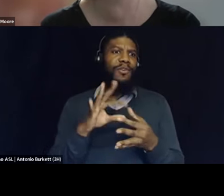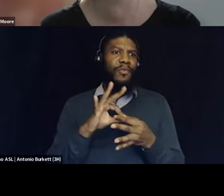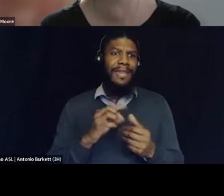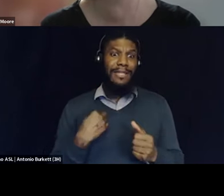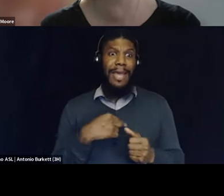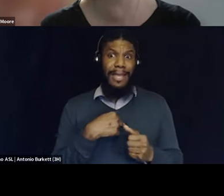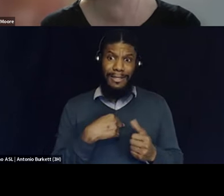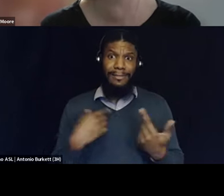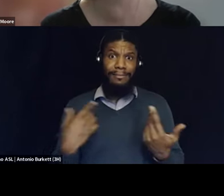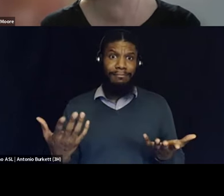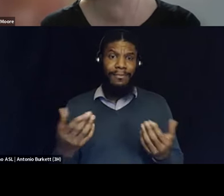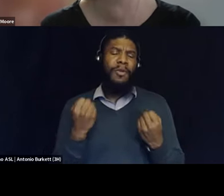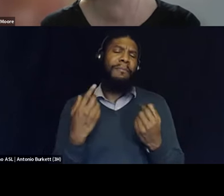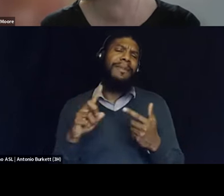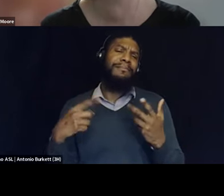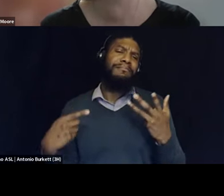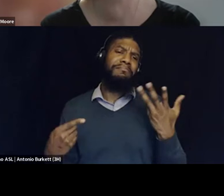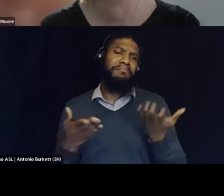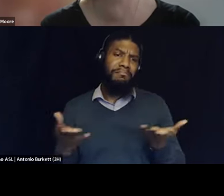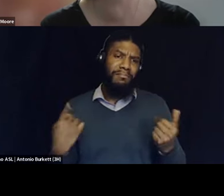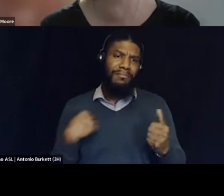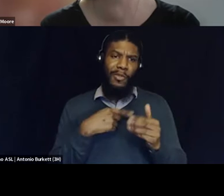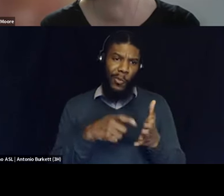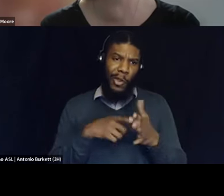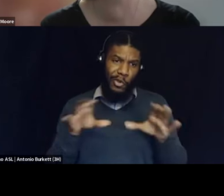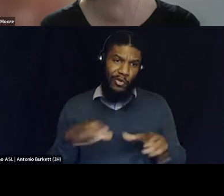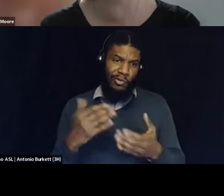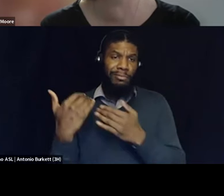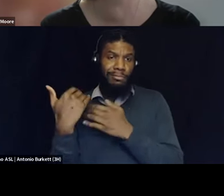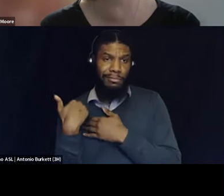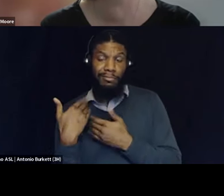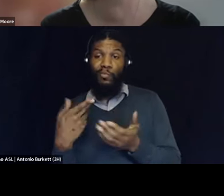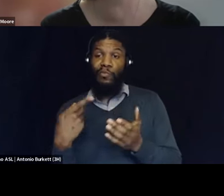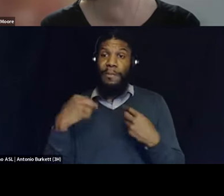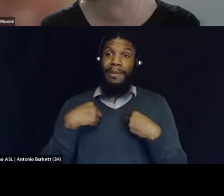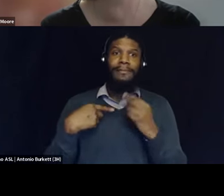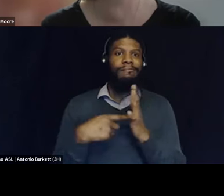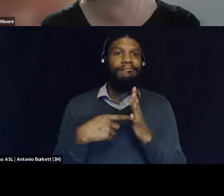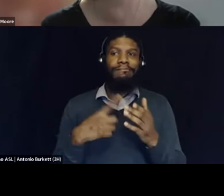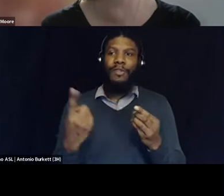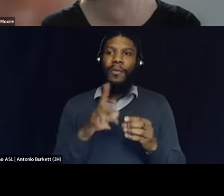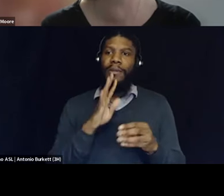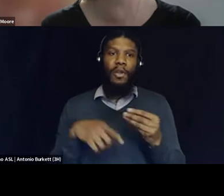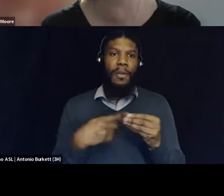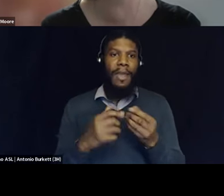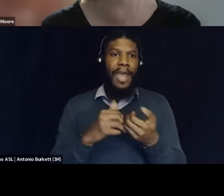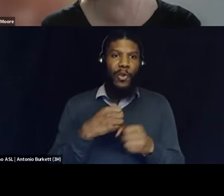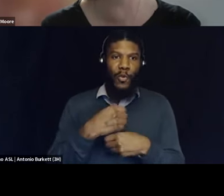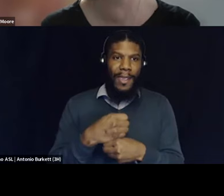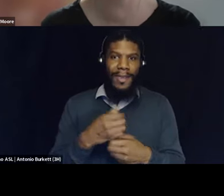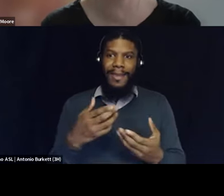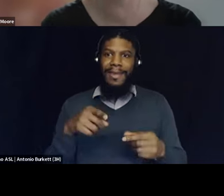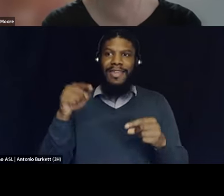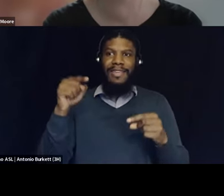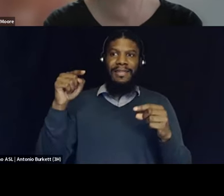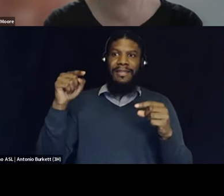think there's so many things that we have to be doing right like again like to me there is like how do we create we talk about like this this beast has